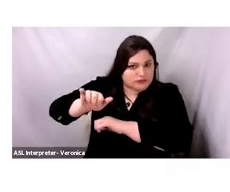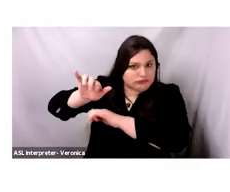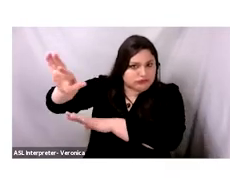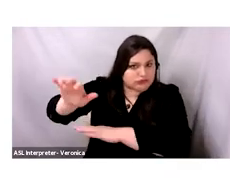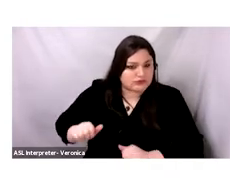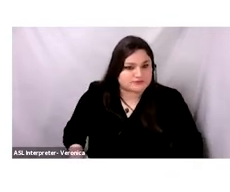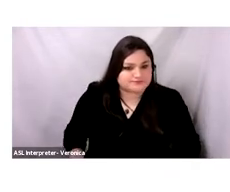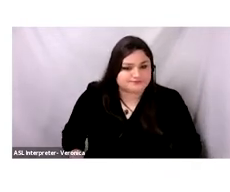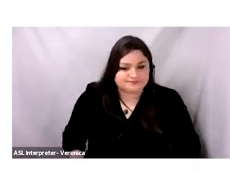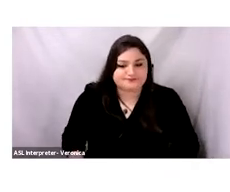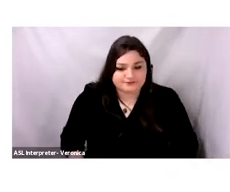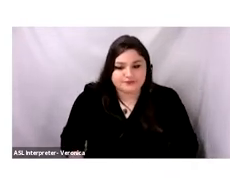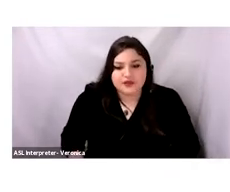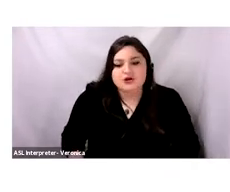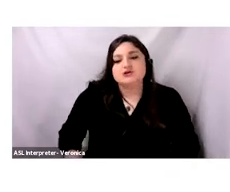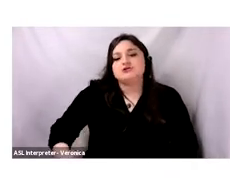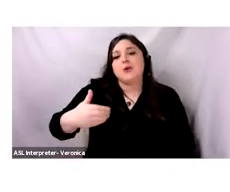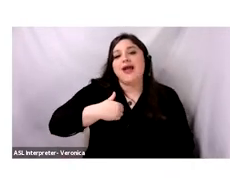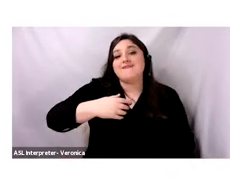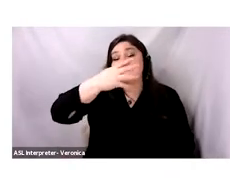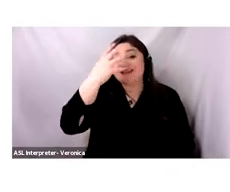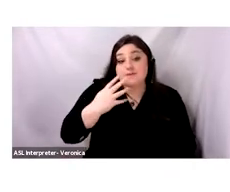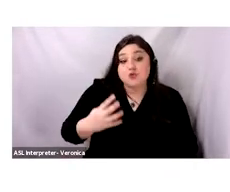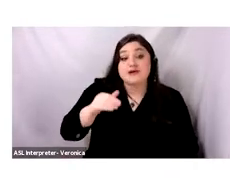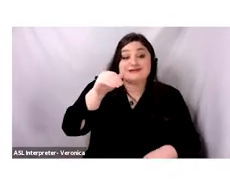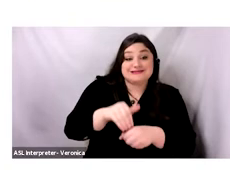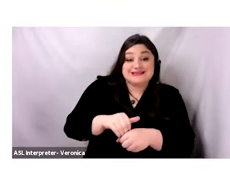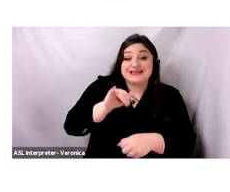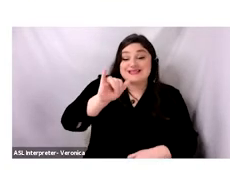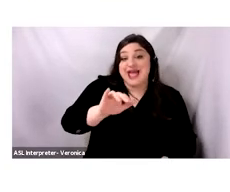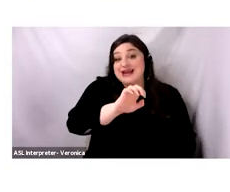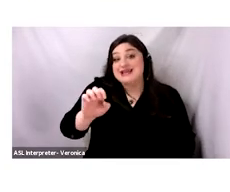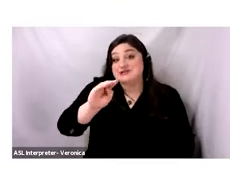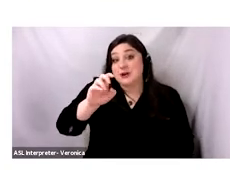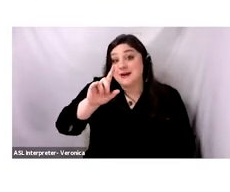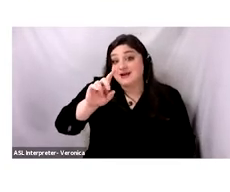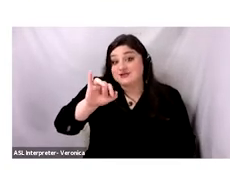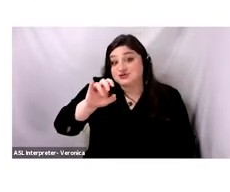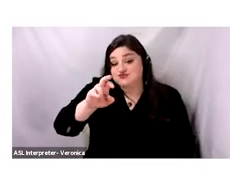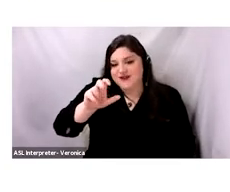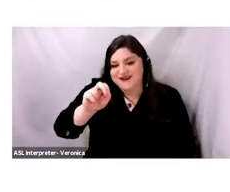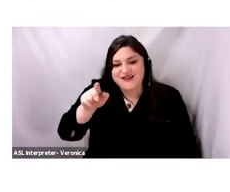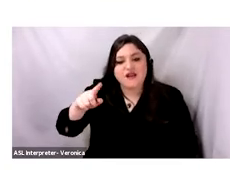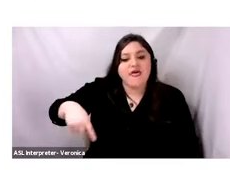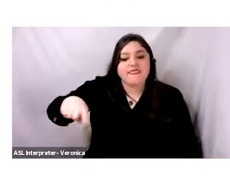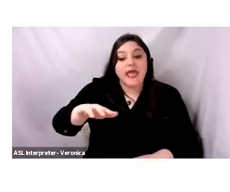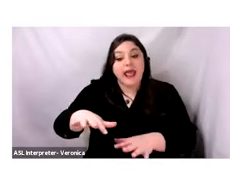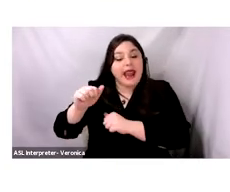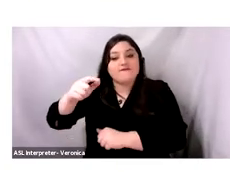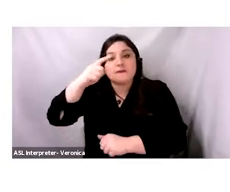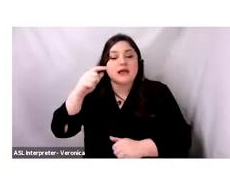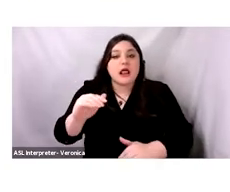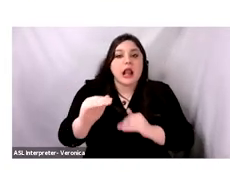the eastern Mediterranean, the Suana region, left limited opportunities in their homeland for better possibilities, somewhere else to